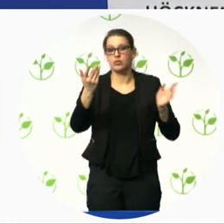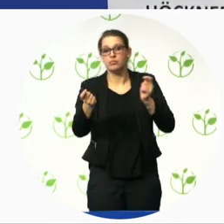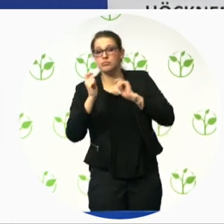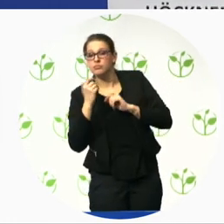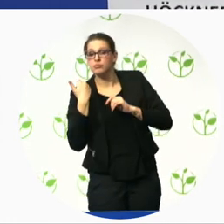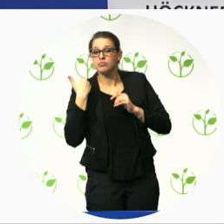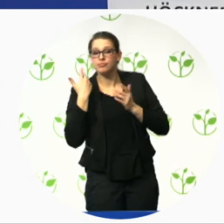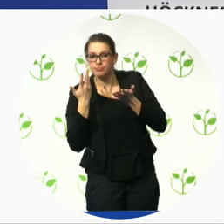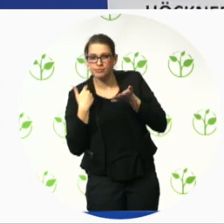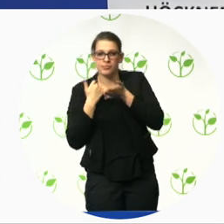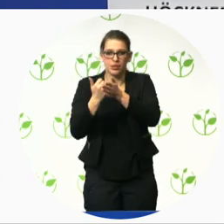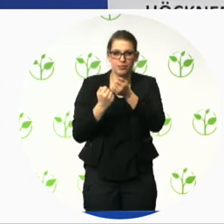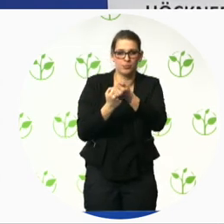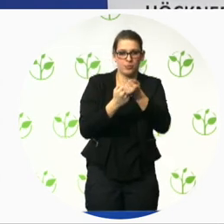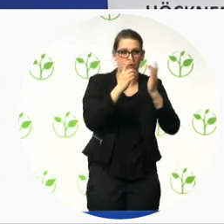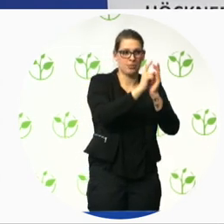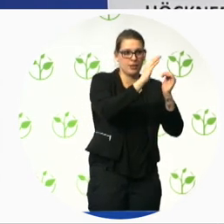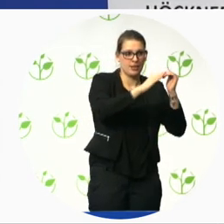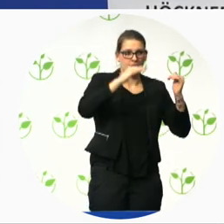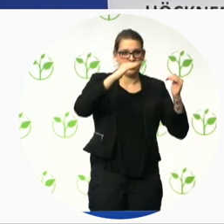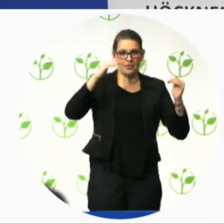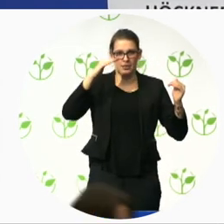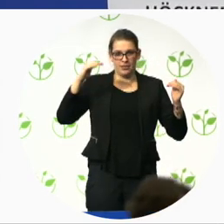panel I hope that answers your question